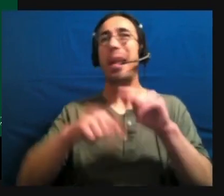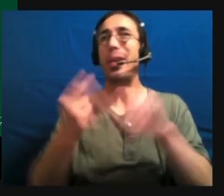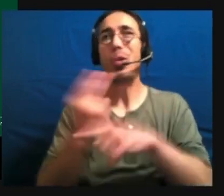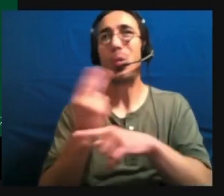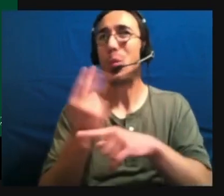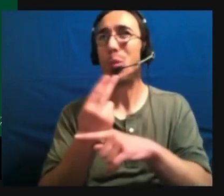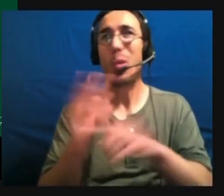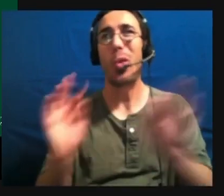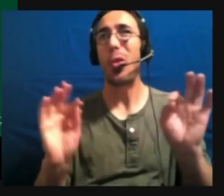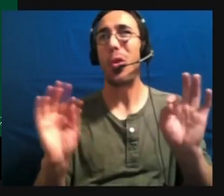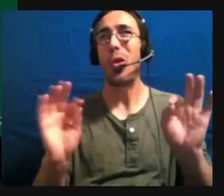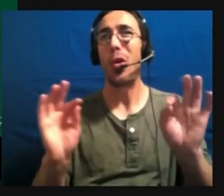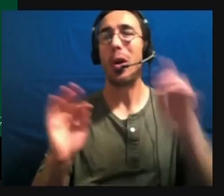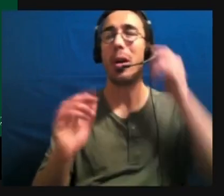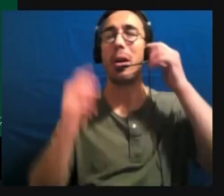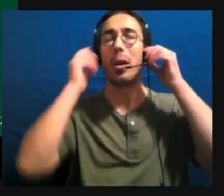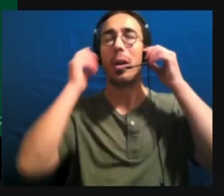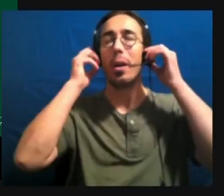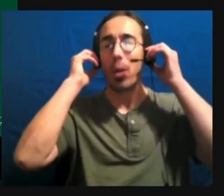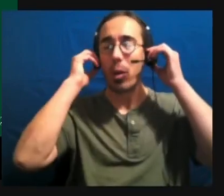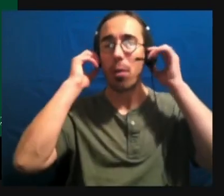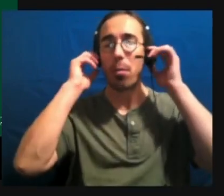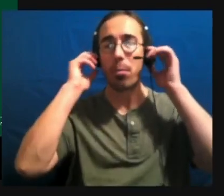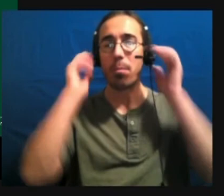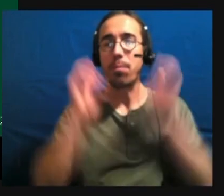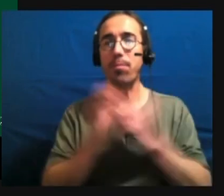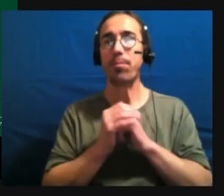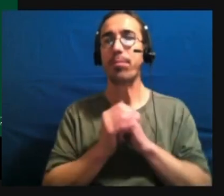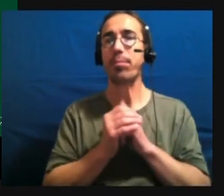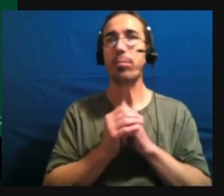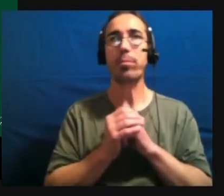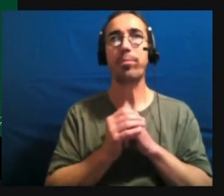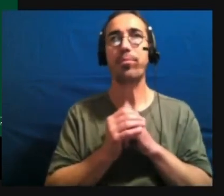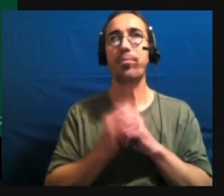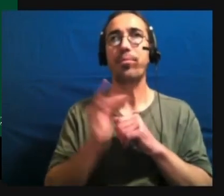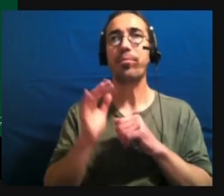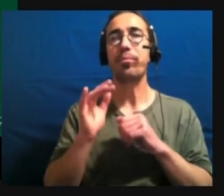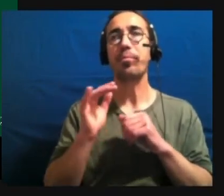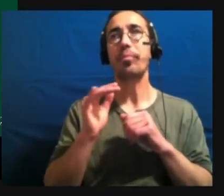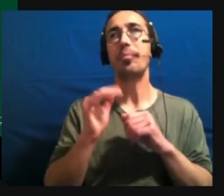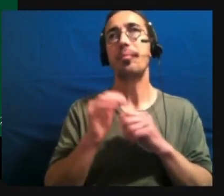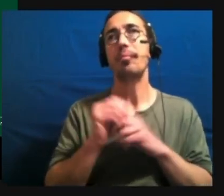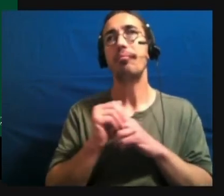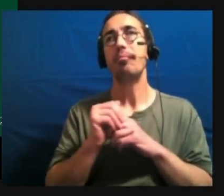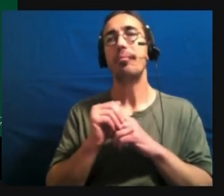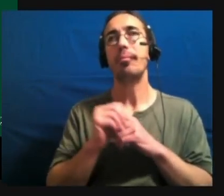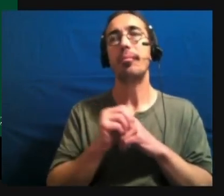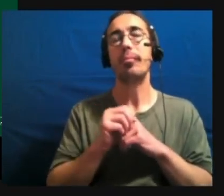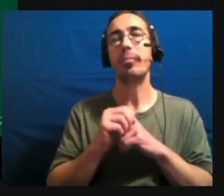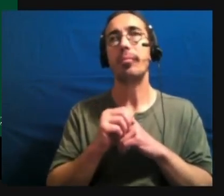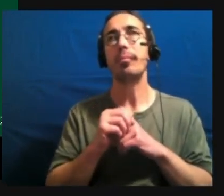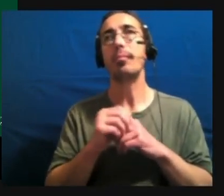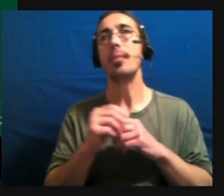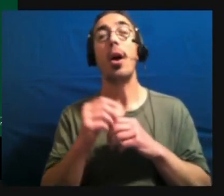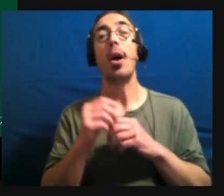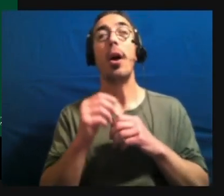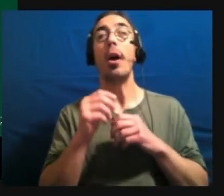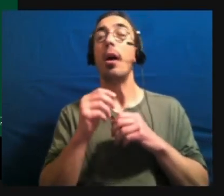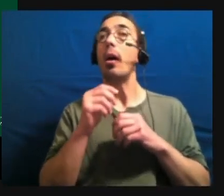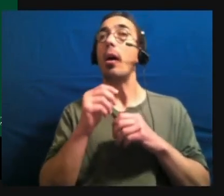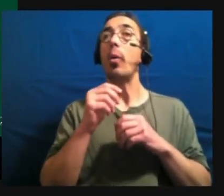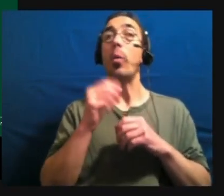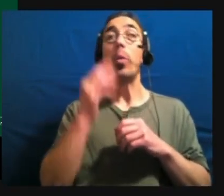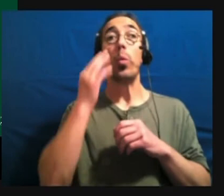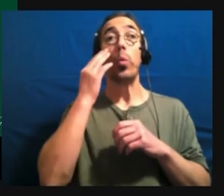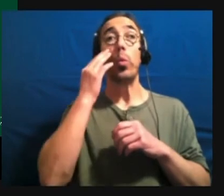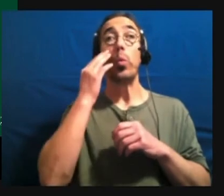doesn't dive deeply enough into, um, what support needs the person actually